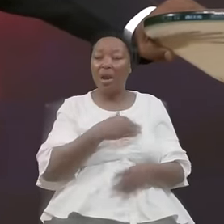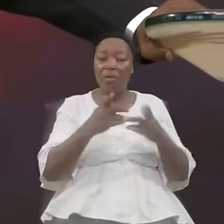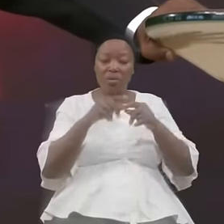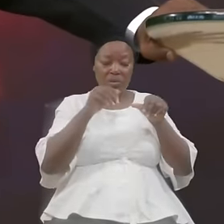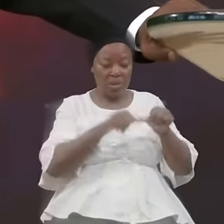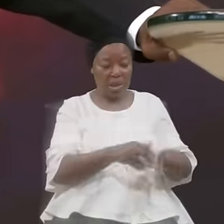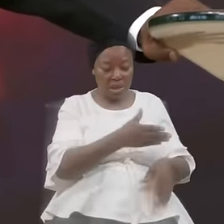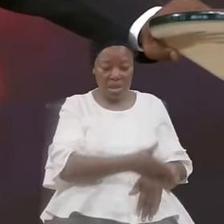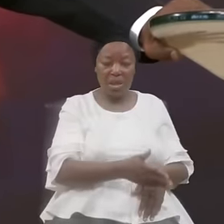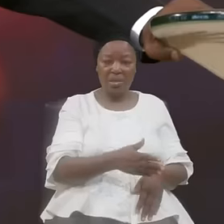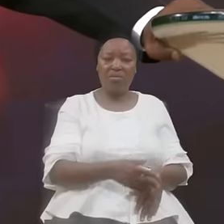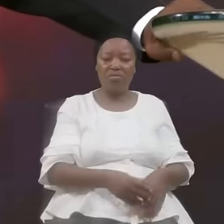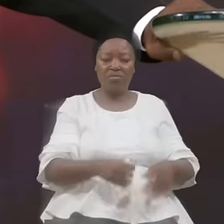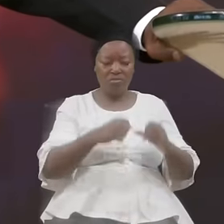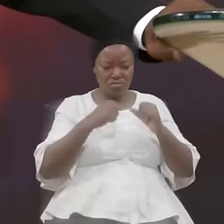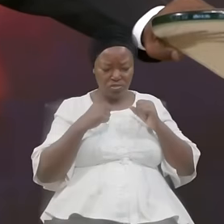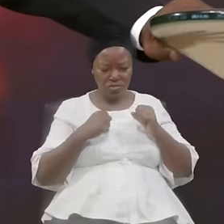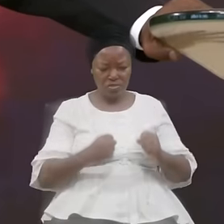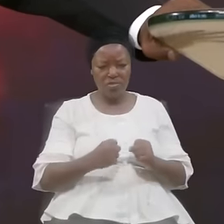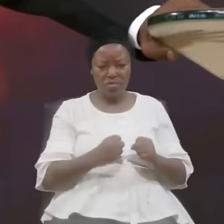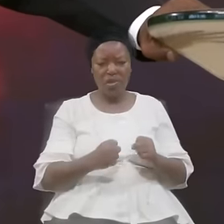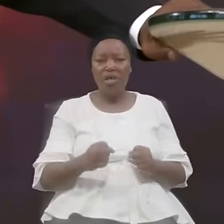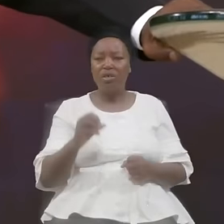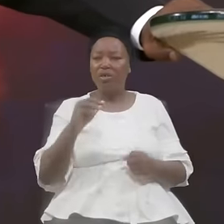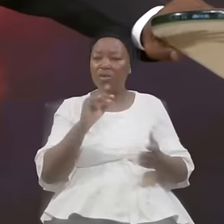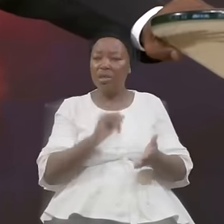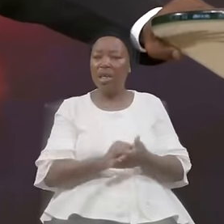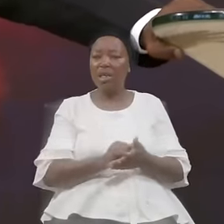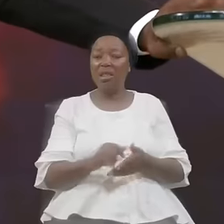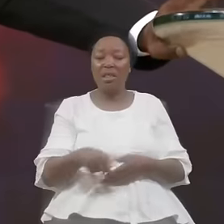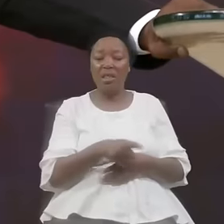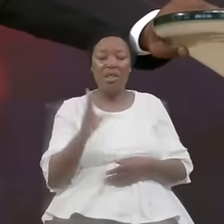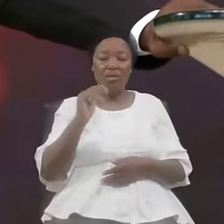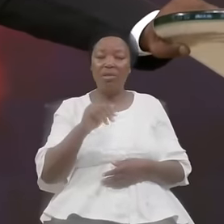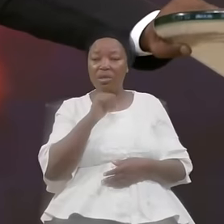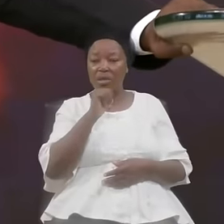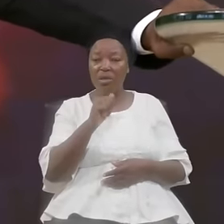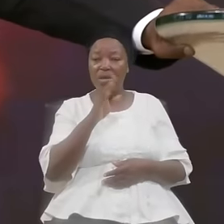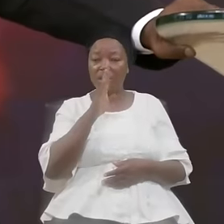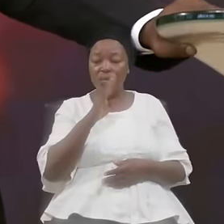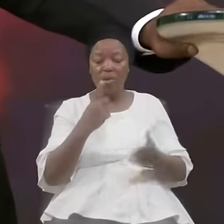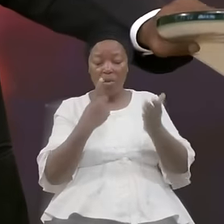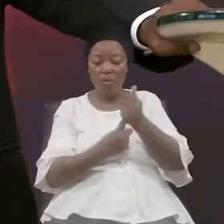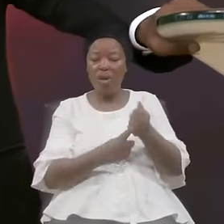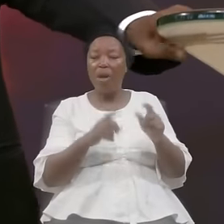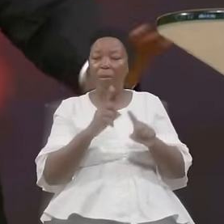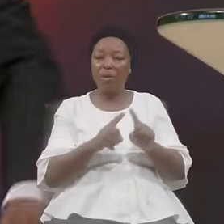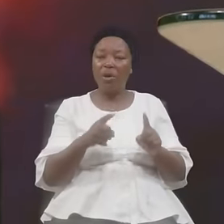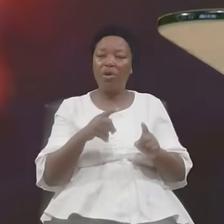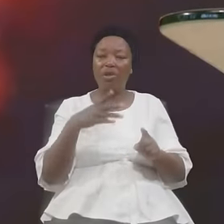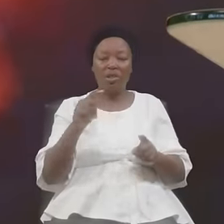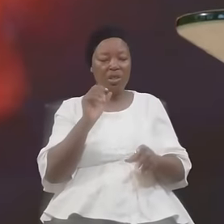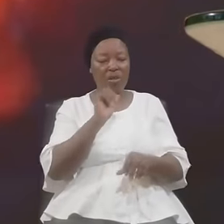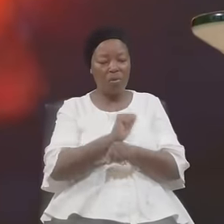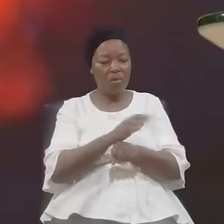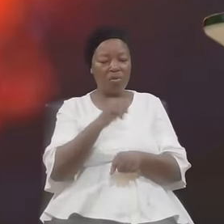Stronghold So That They Will Not Be Moved The Work Will Not